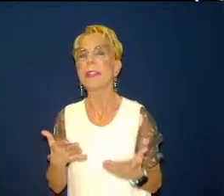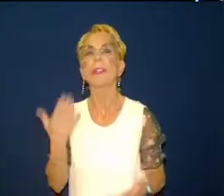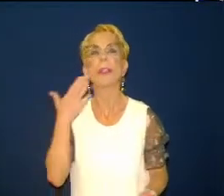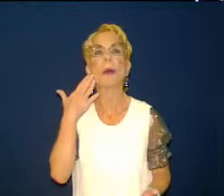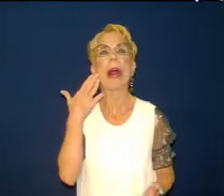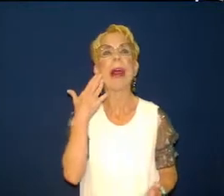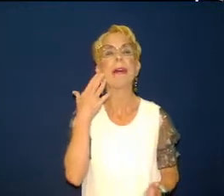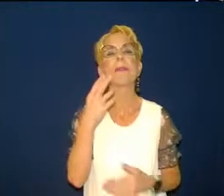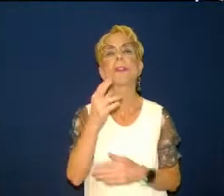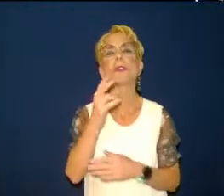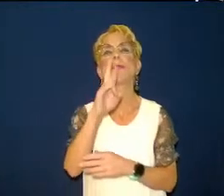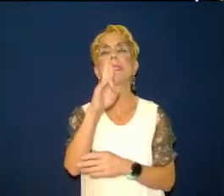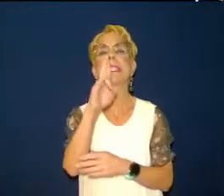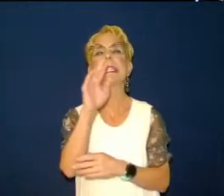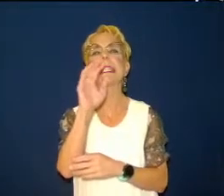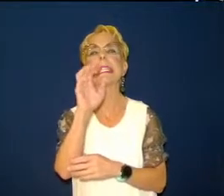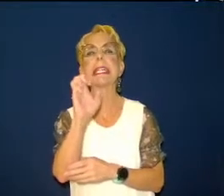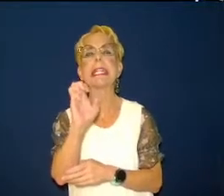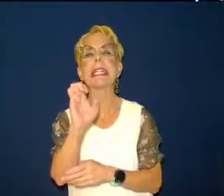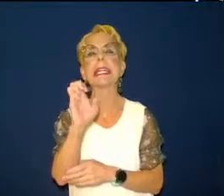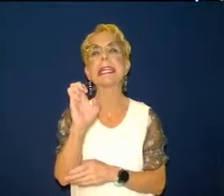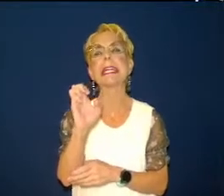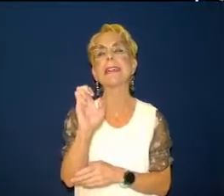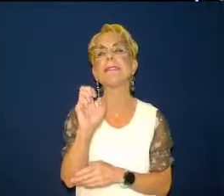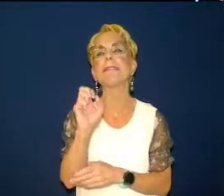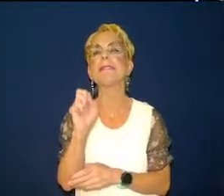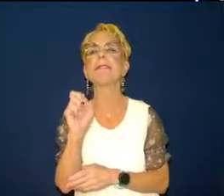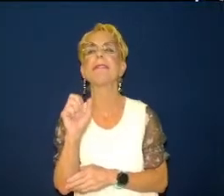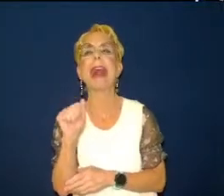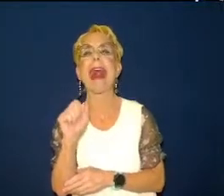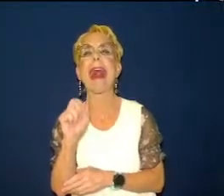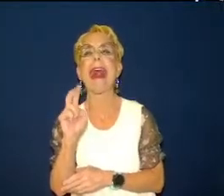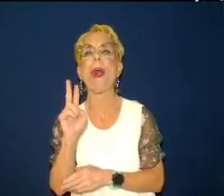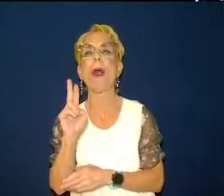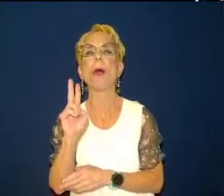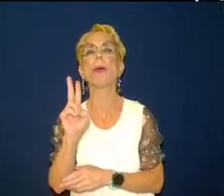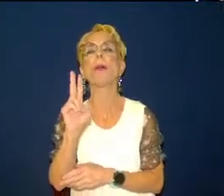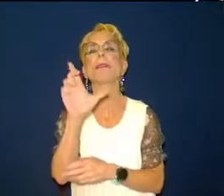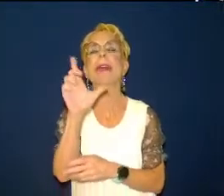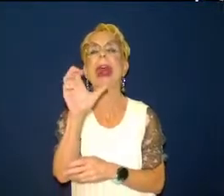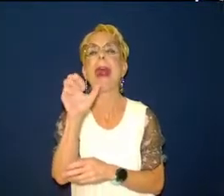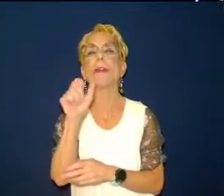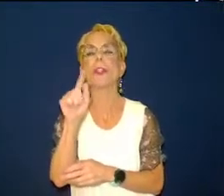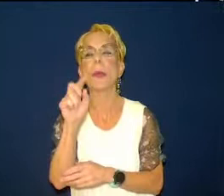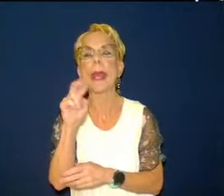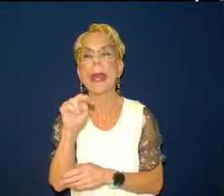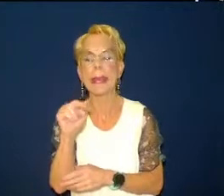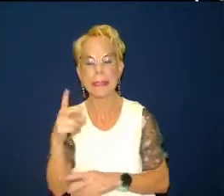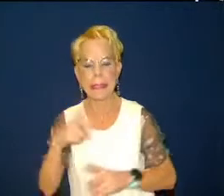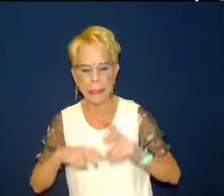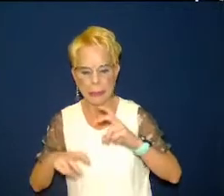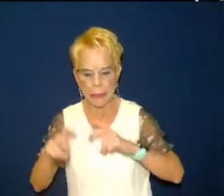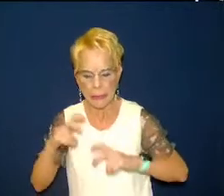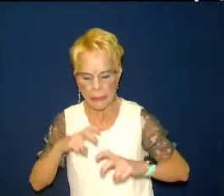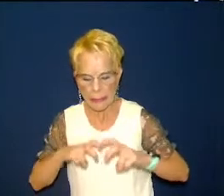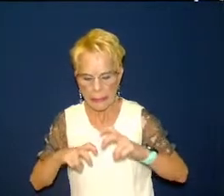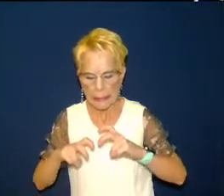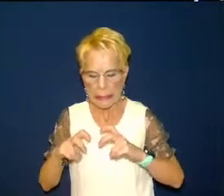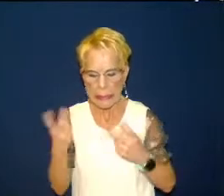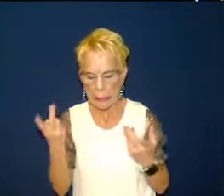reevaluate where we've come from where we are where we are going